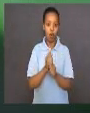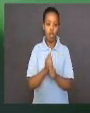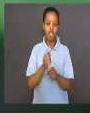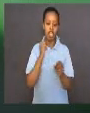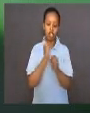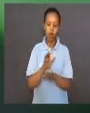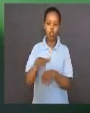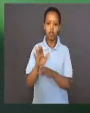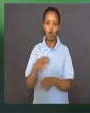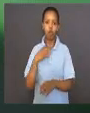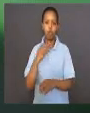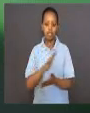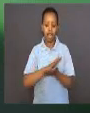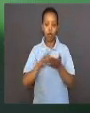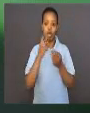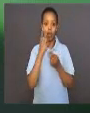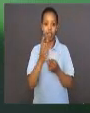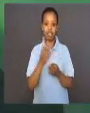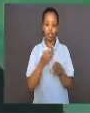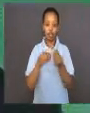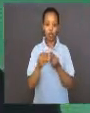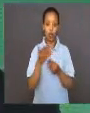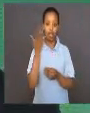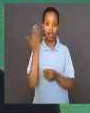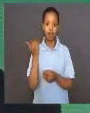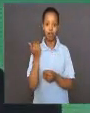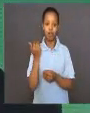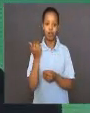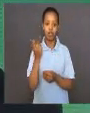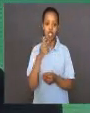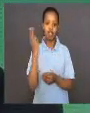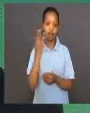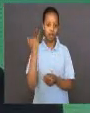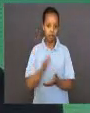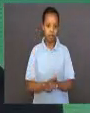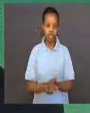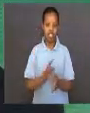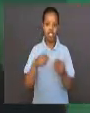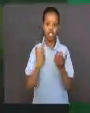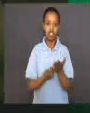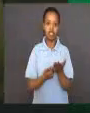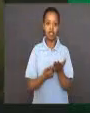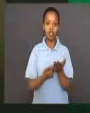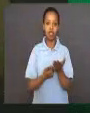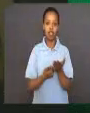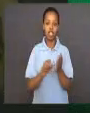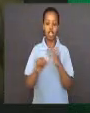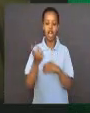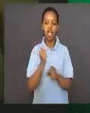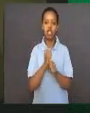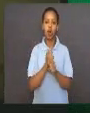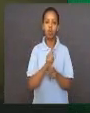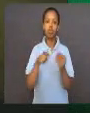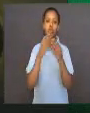fabric he was selling. He soon became curious with what else he could